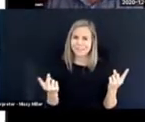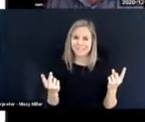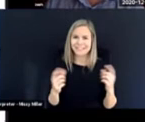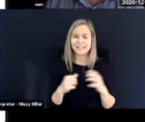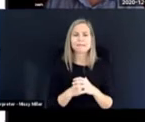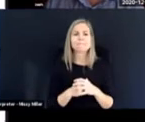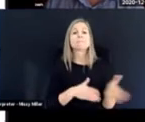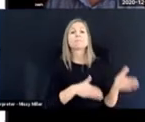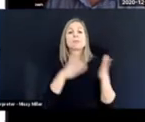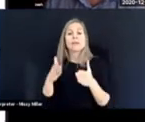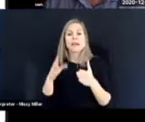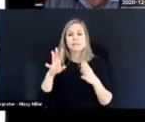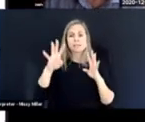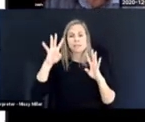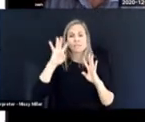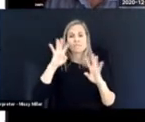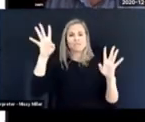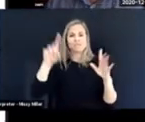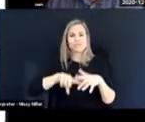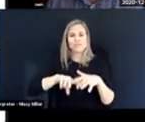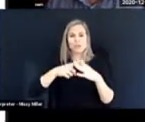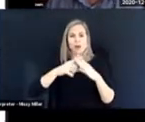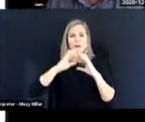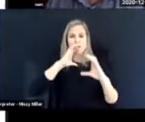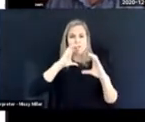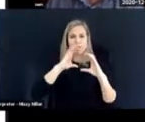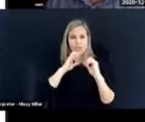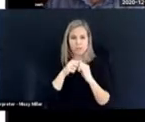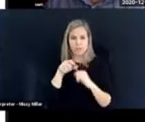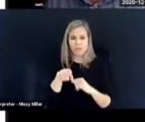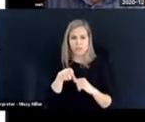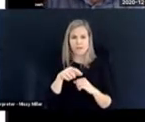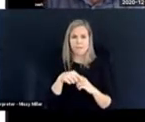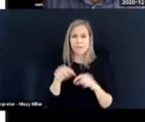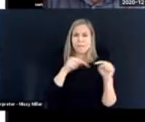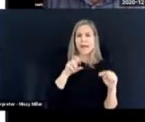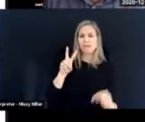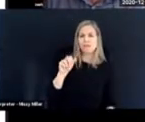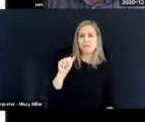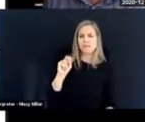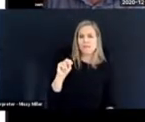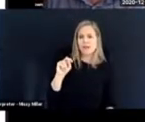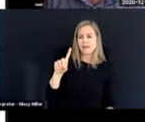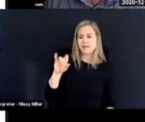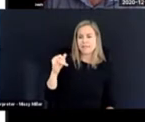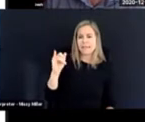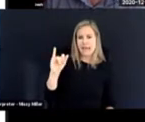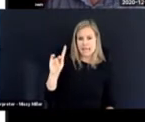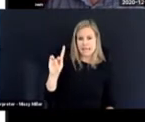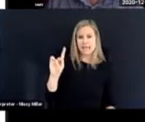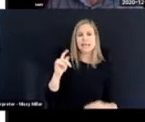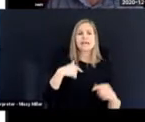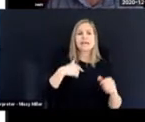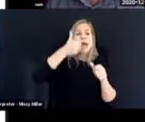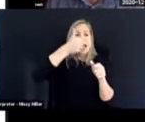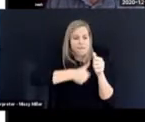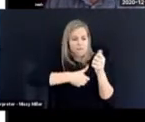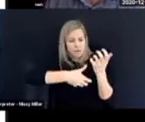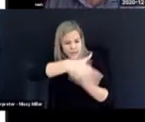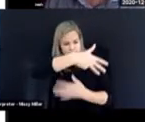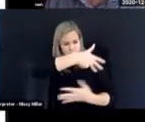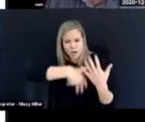conversations. And we're back to Van Dyck. He taught us that every interaction we have with the child